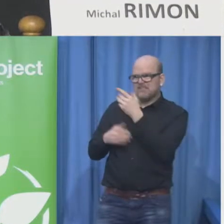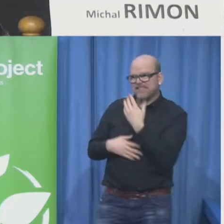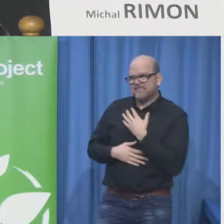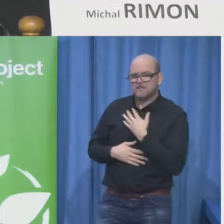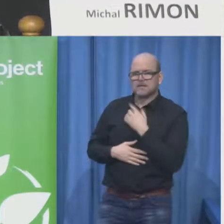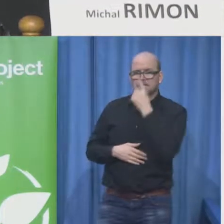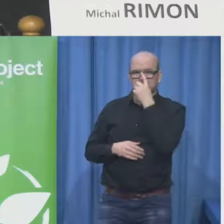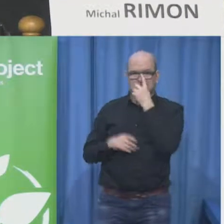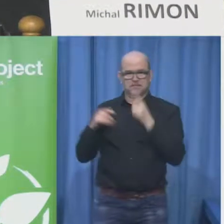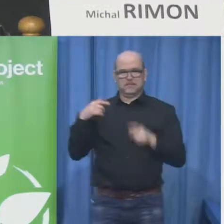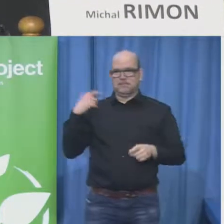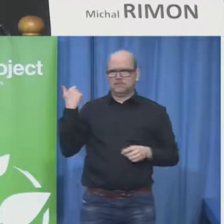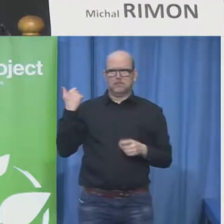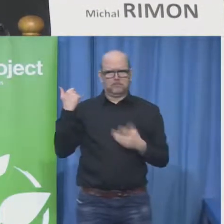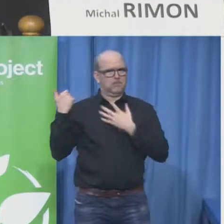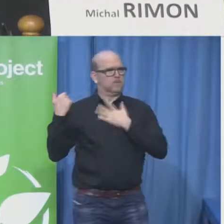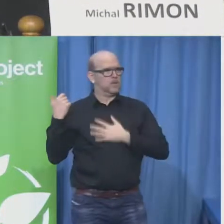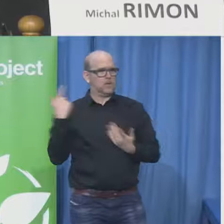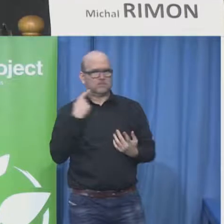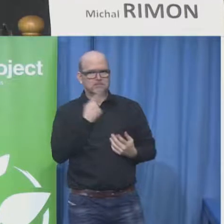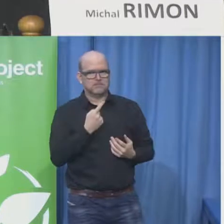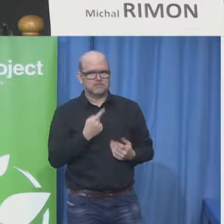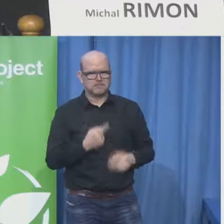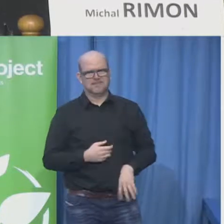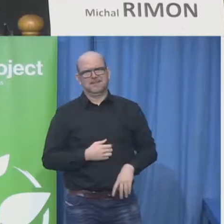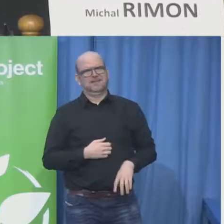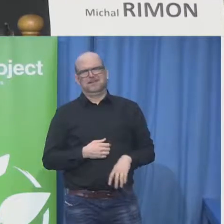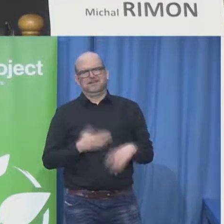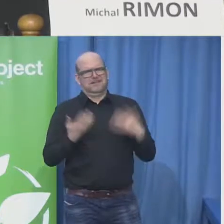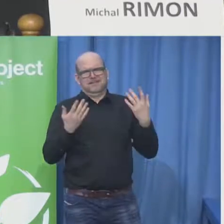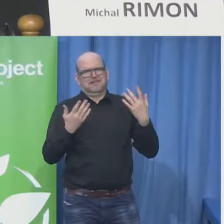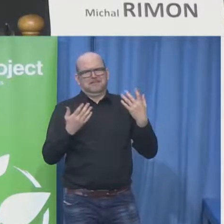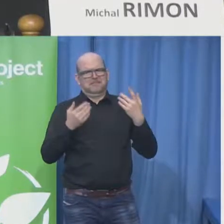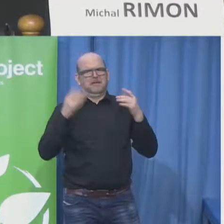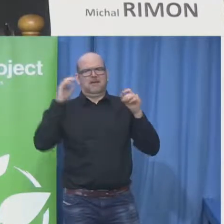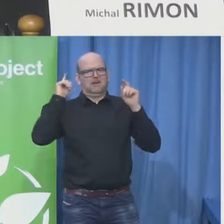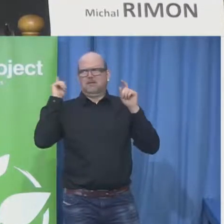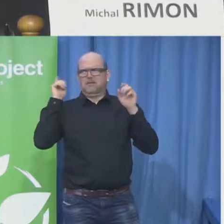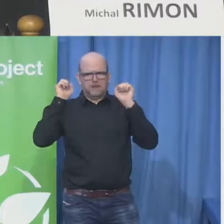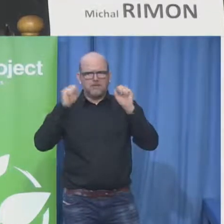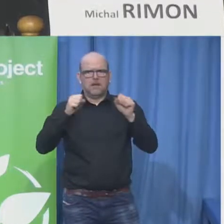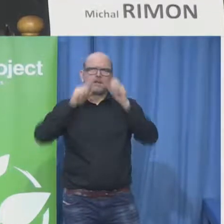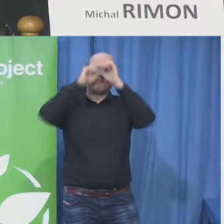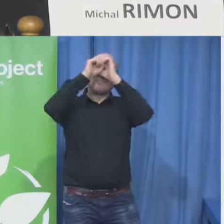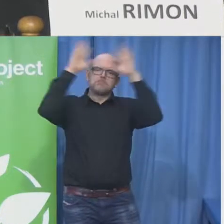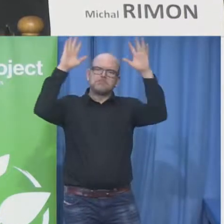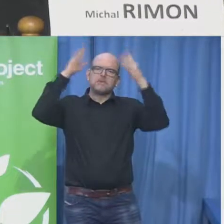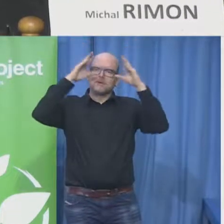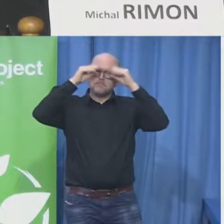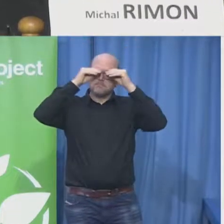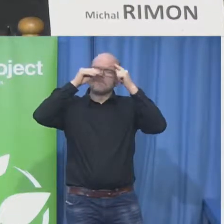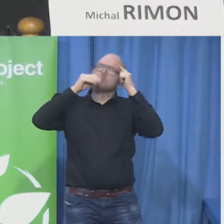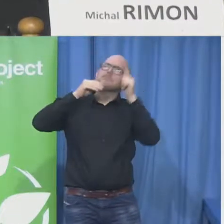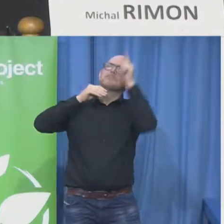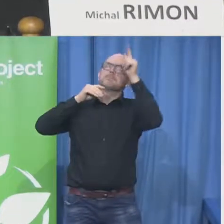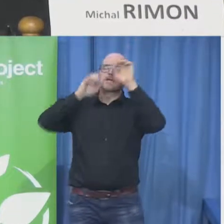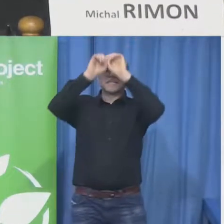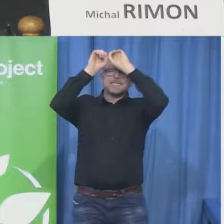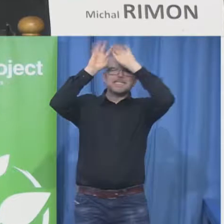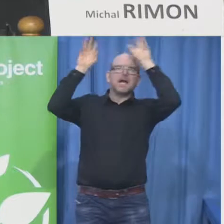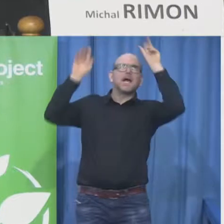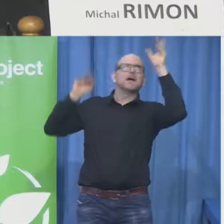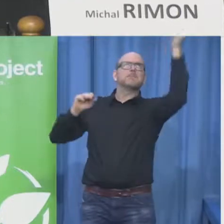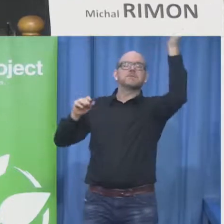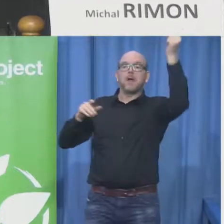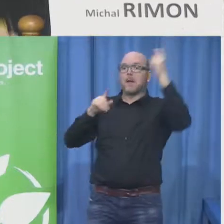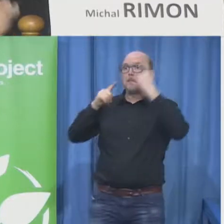wants them to know that he can reach the stars he can manage large scale projects and he's happily married and most importantly